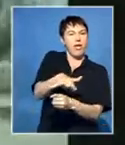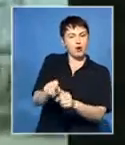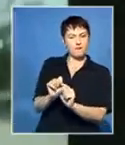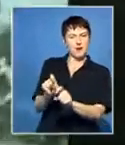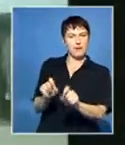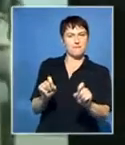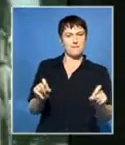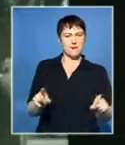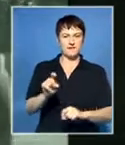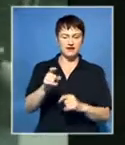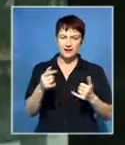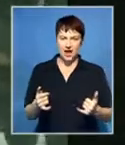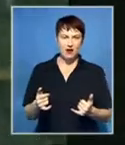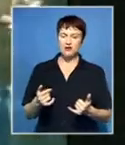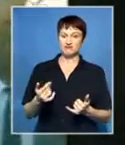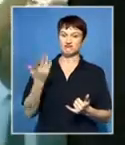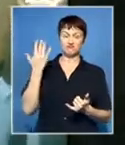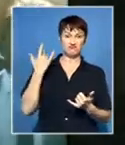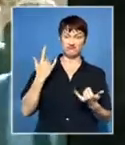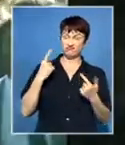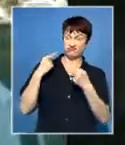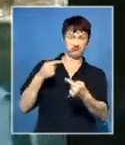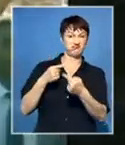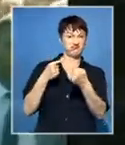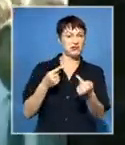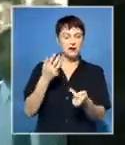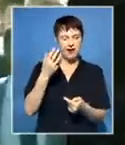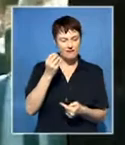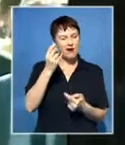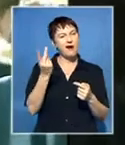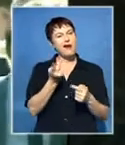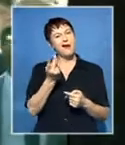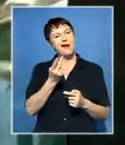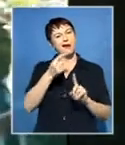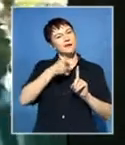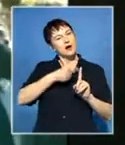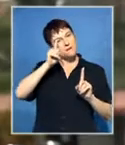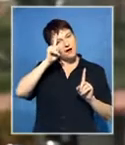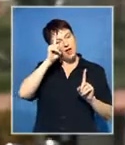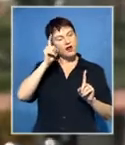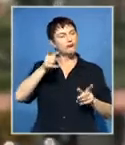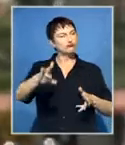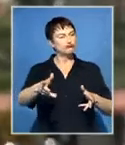regime remained intractable, liberation giants would walk these streets.